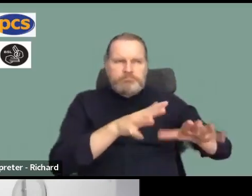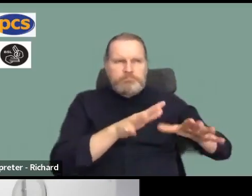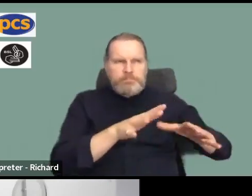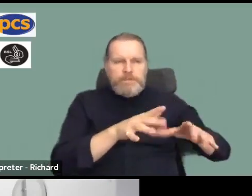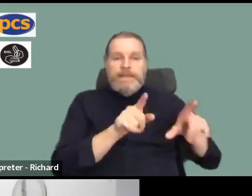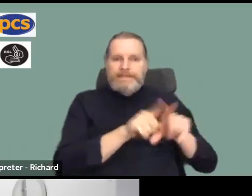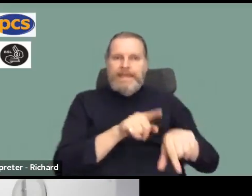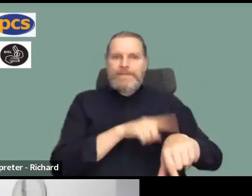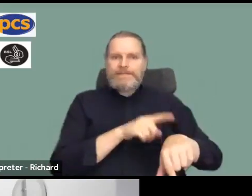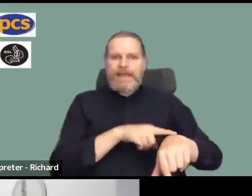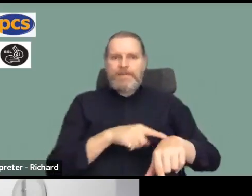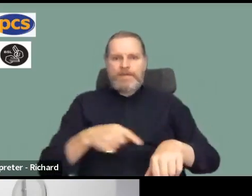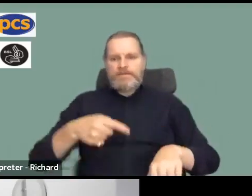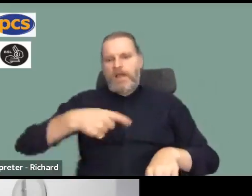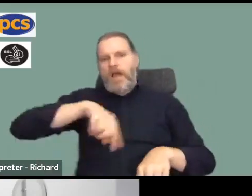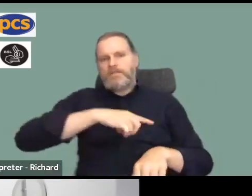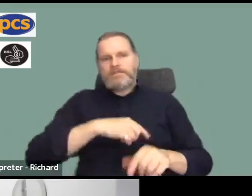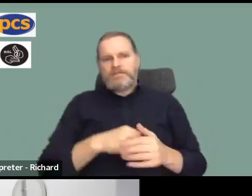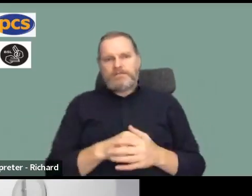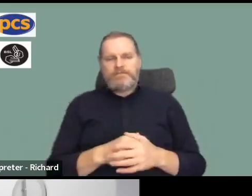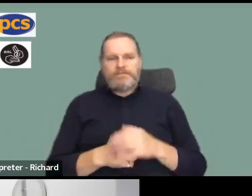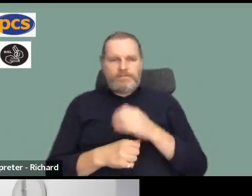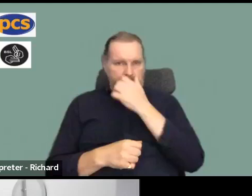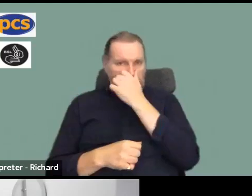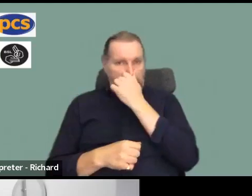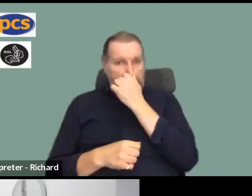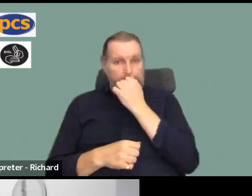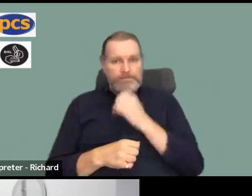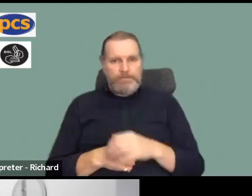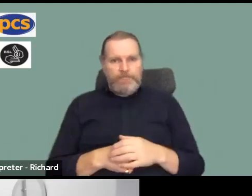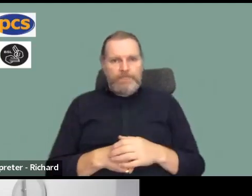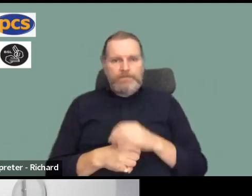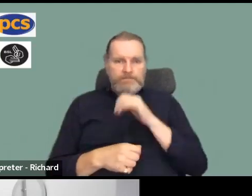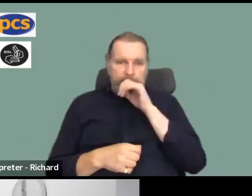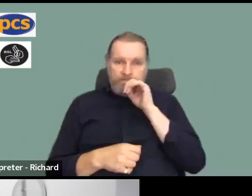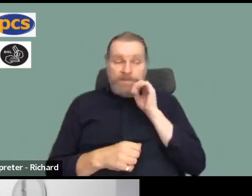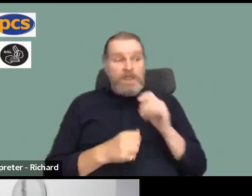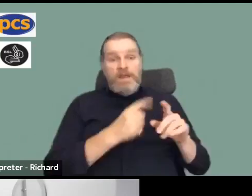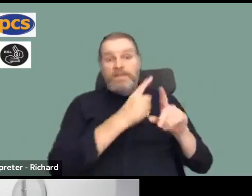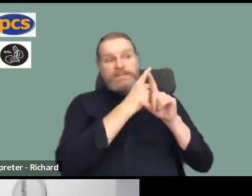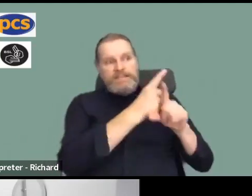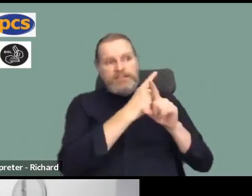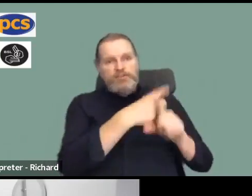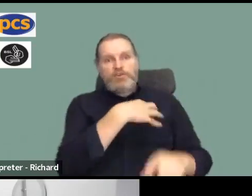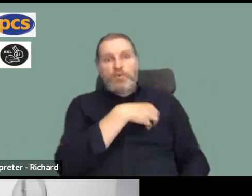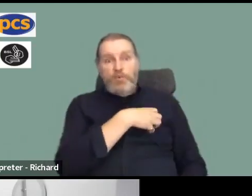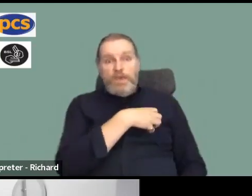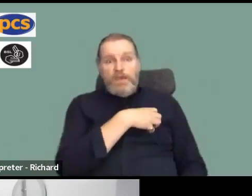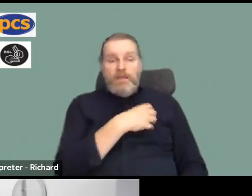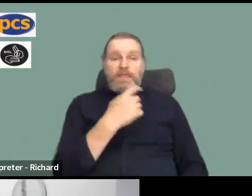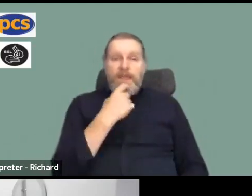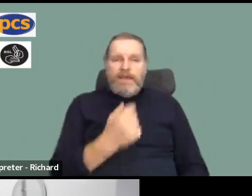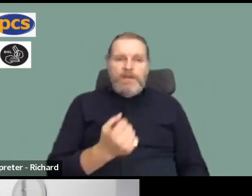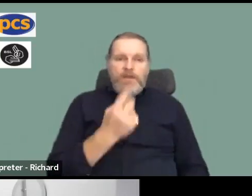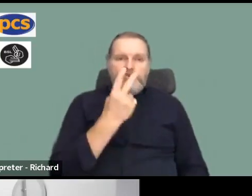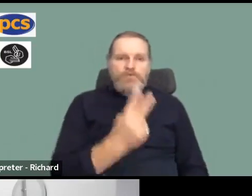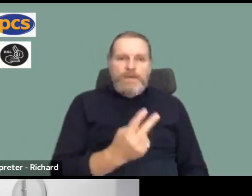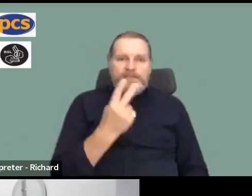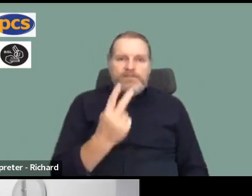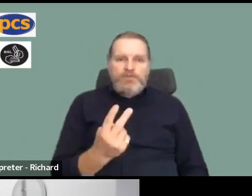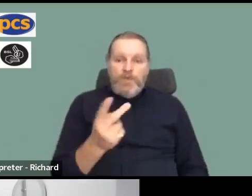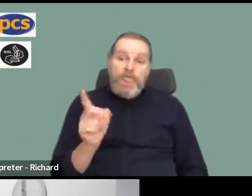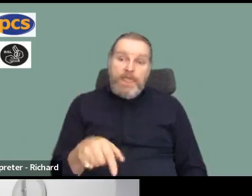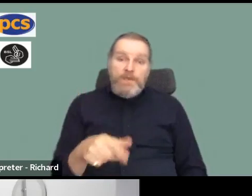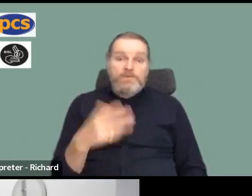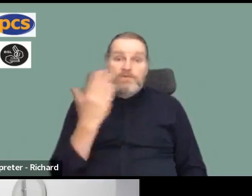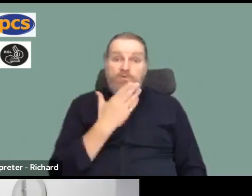our ballot is coming to a close. One of the things they said to me is they've got a big job, they've got 22,000 schools, they've got to get